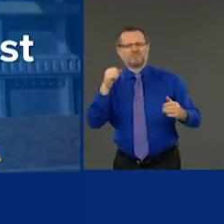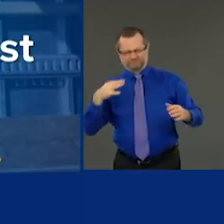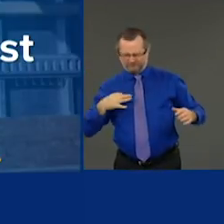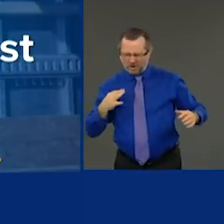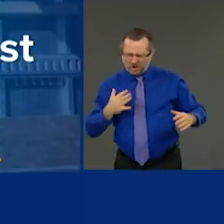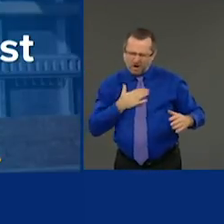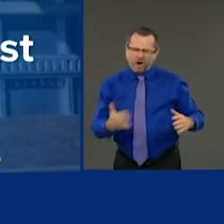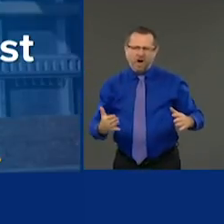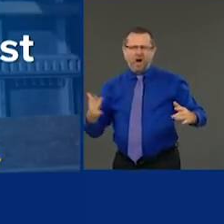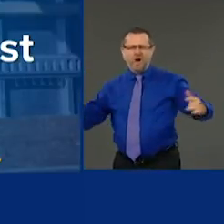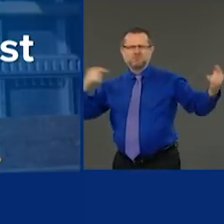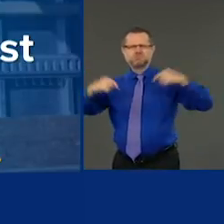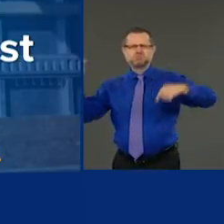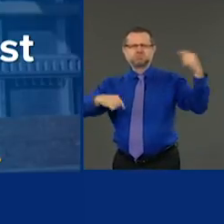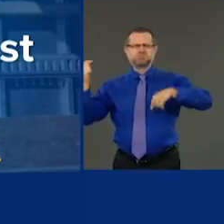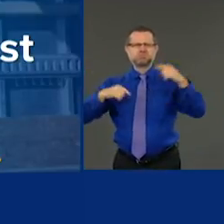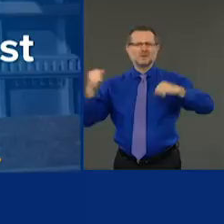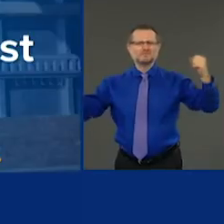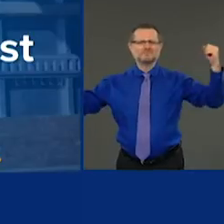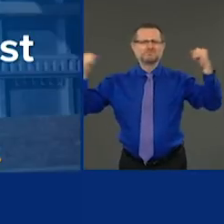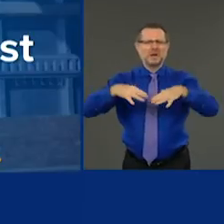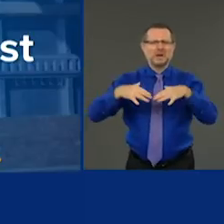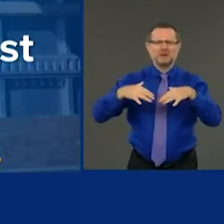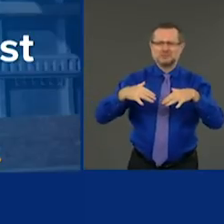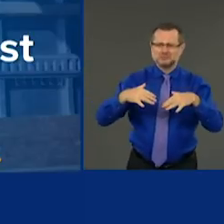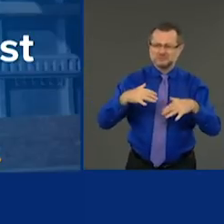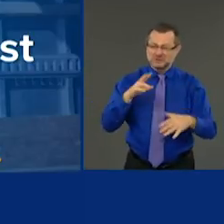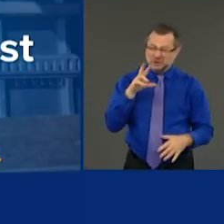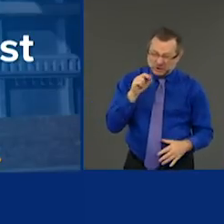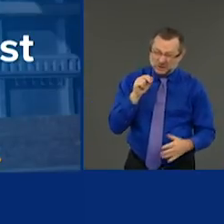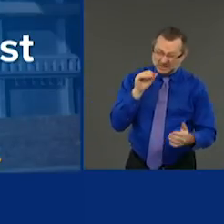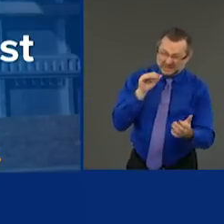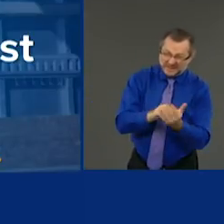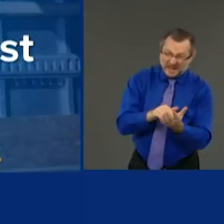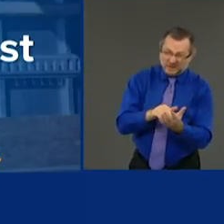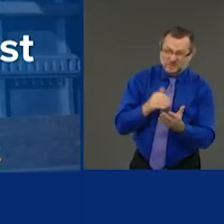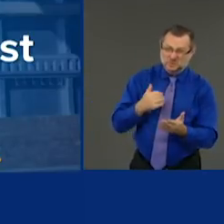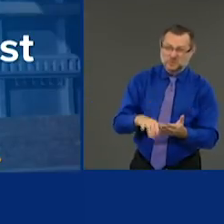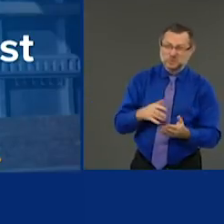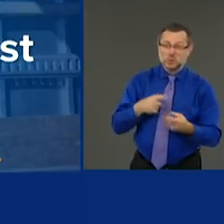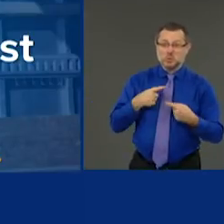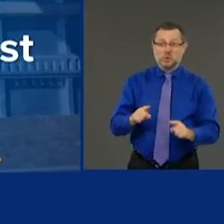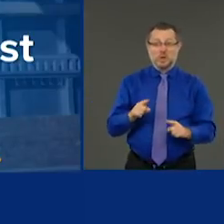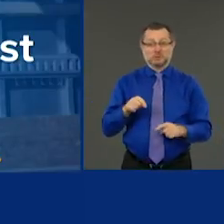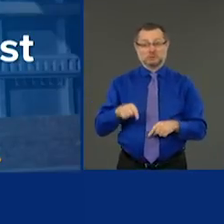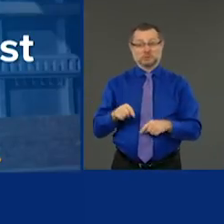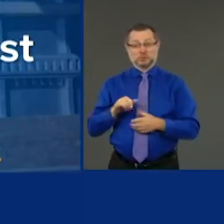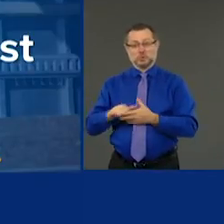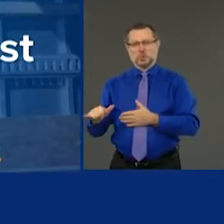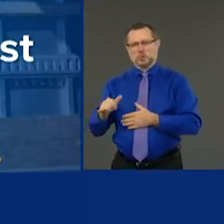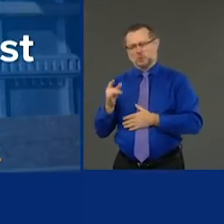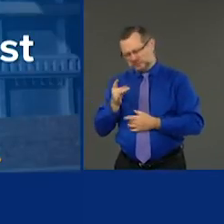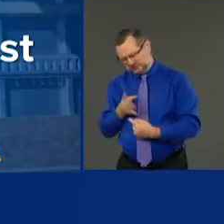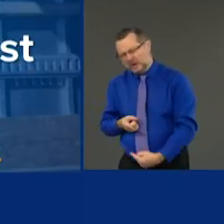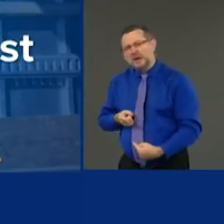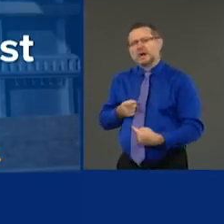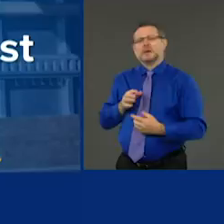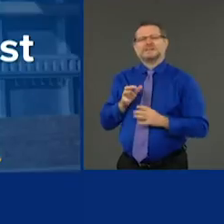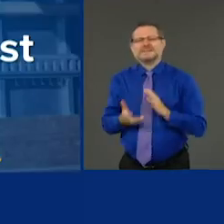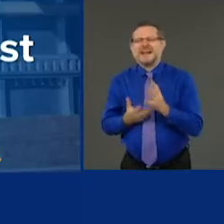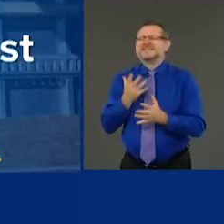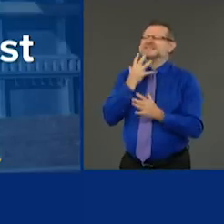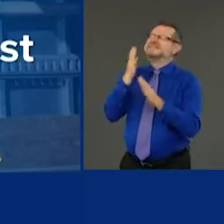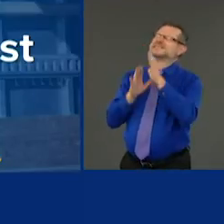New,000. Think about that. When New York was at its worst point to come into our